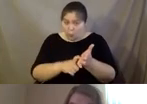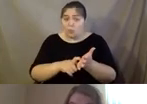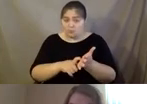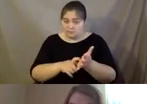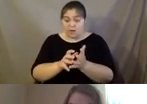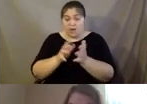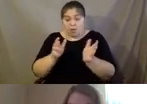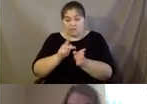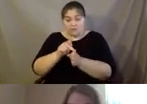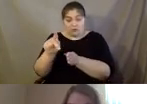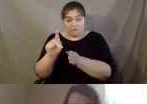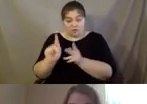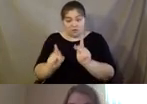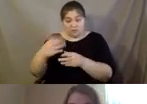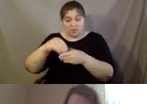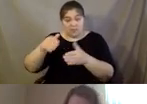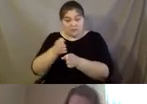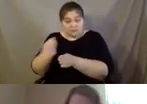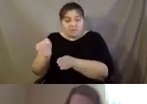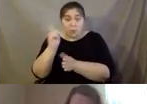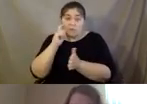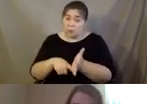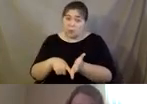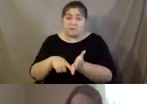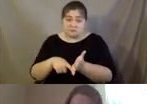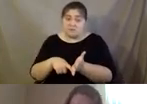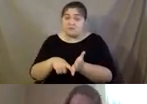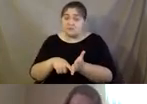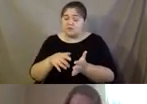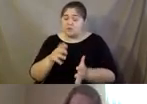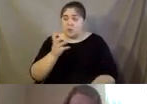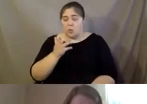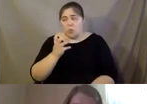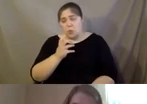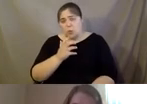professionals have noticed this as well, but yeah, that, that's a very heavy question. Um,